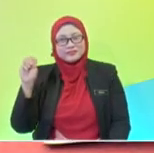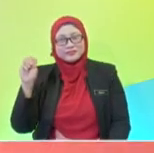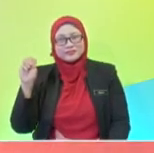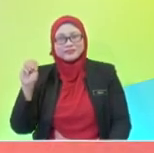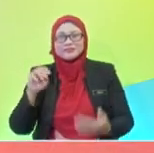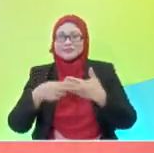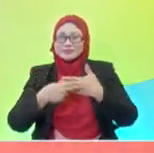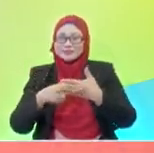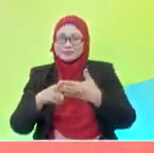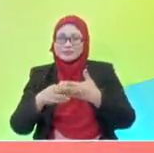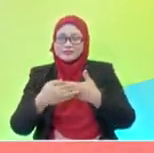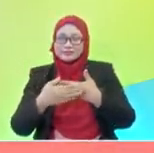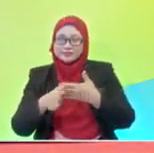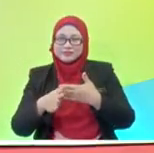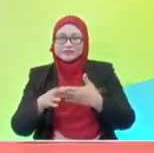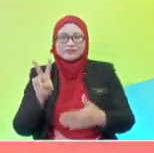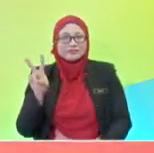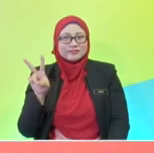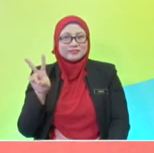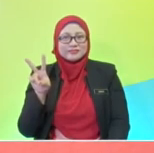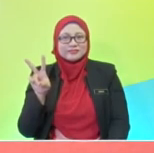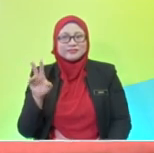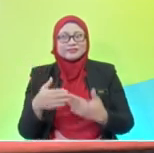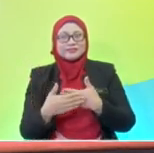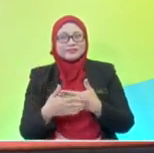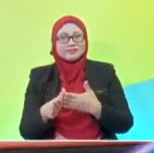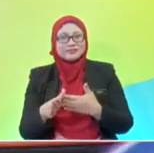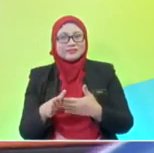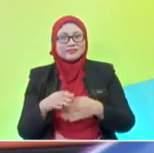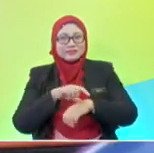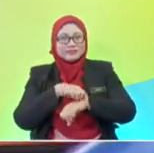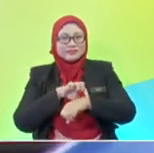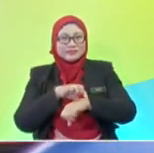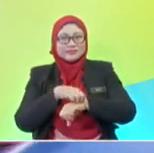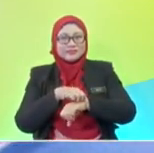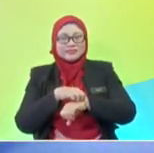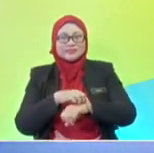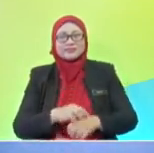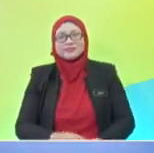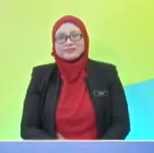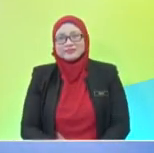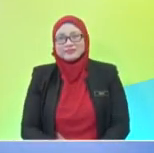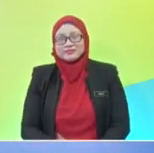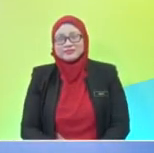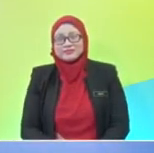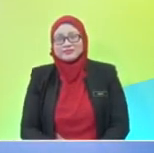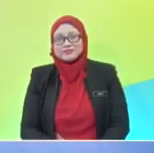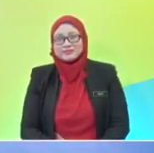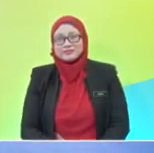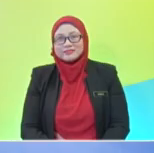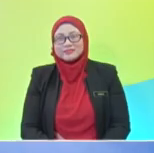Alright. Our favorite planet, Earth. The rest, if you have finished, put up your hand. Yes, please do.